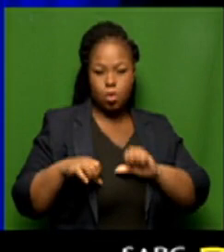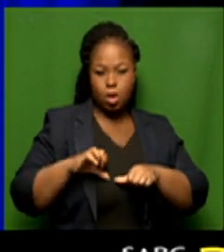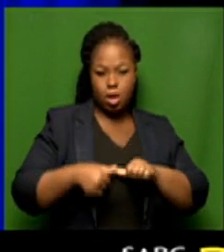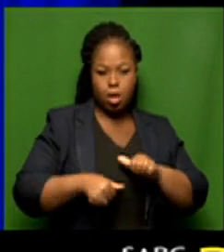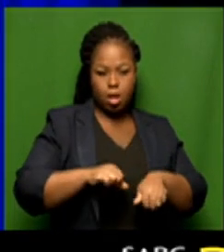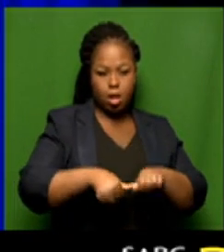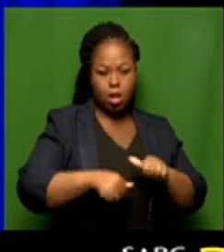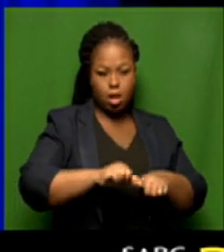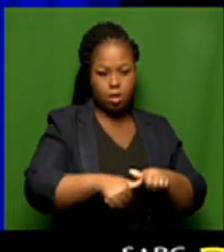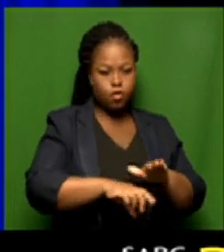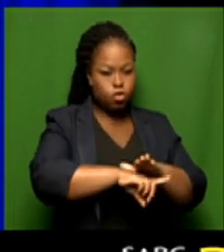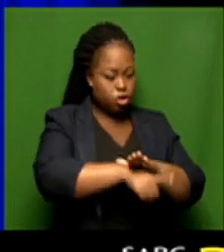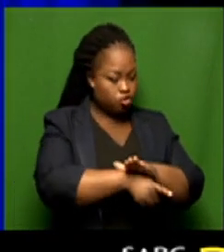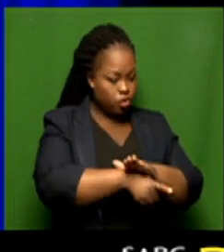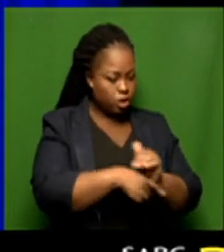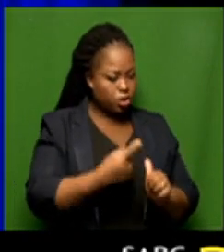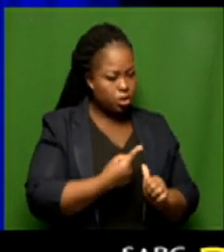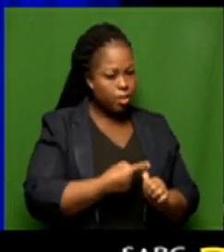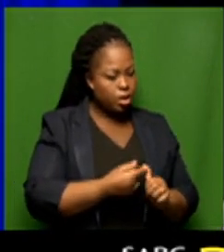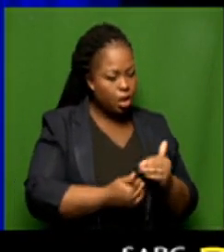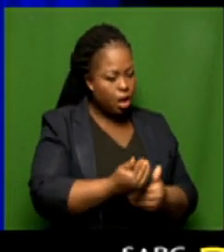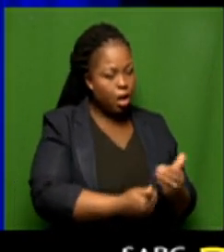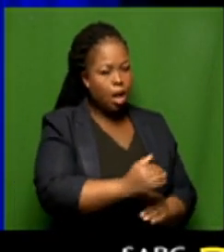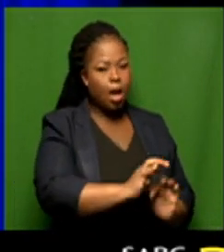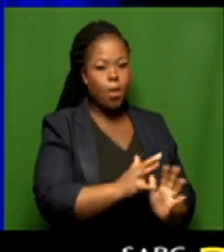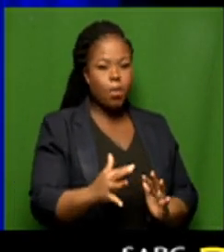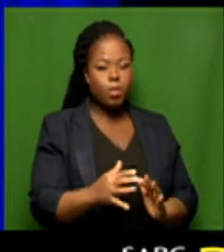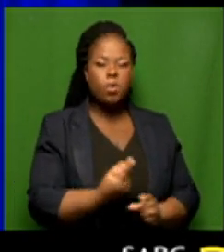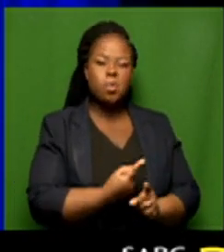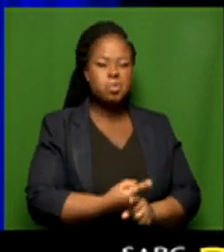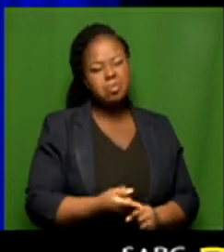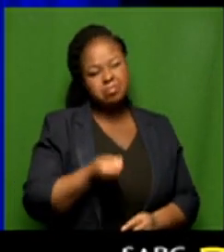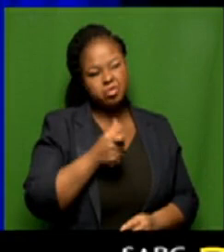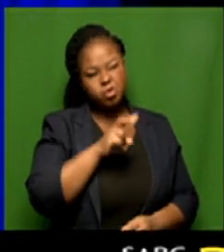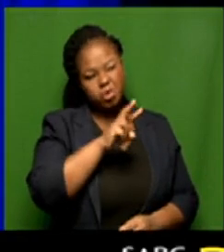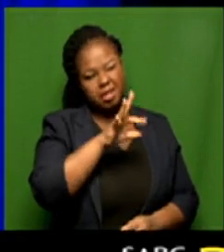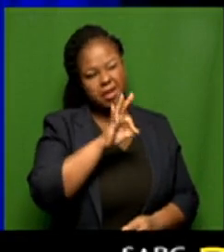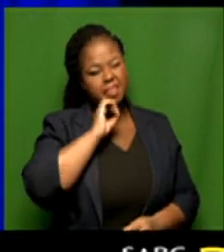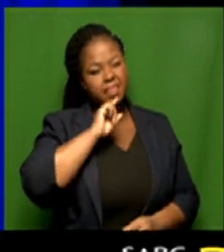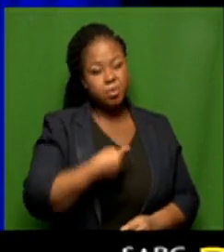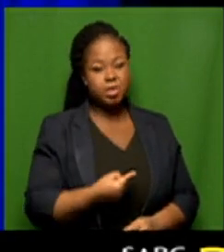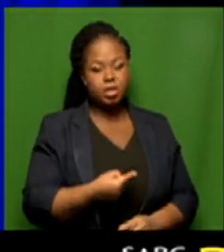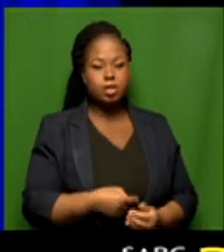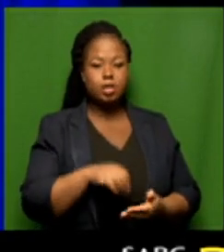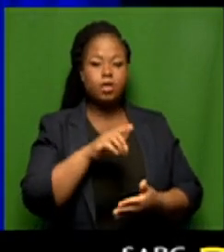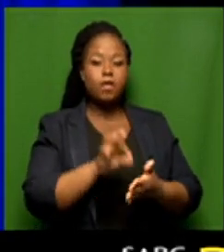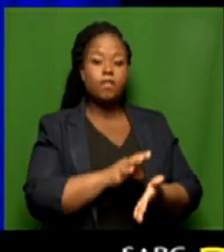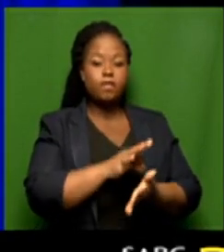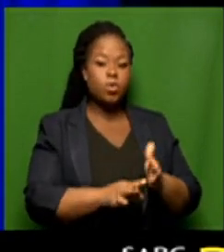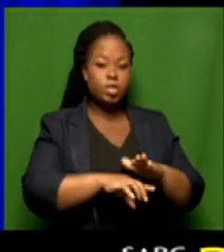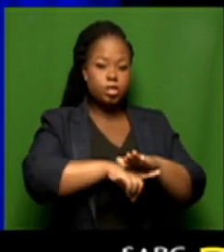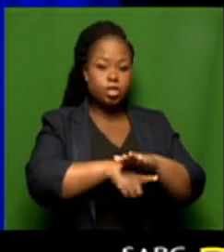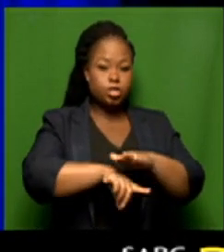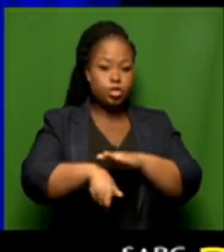of various voting districts from around the country. There's about close to 23,000 voting districts. We study